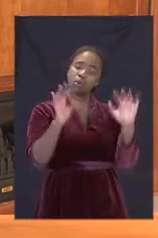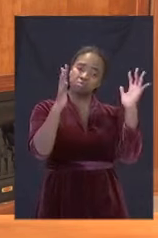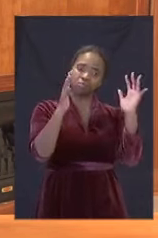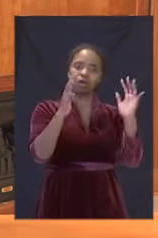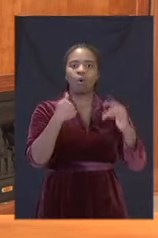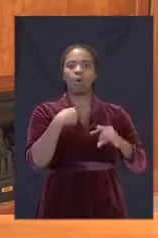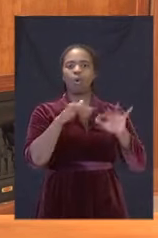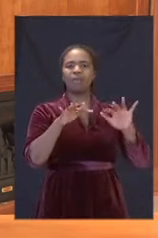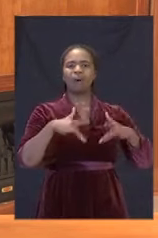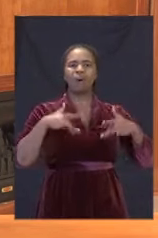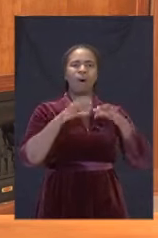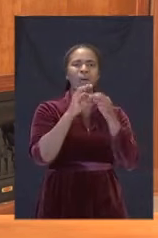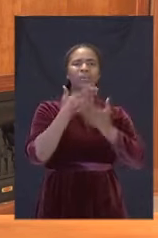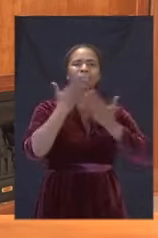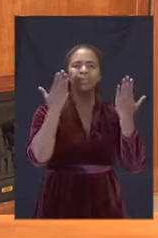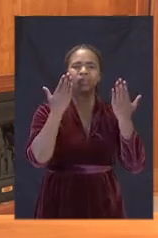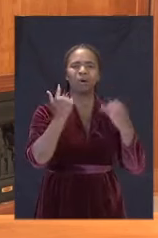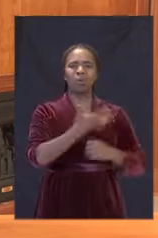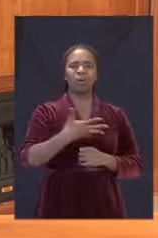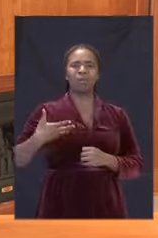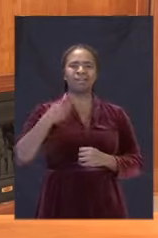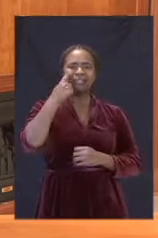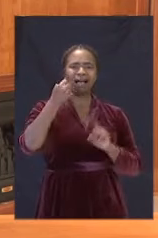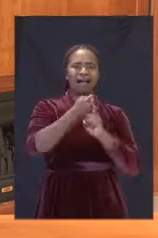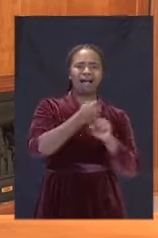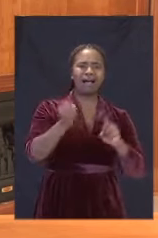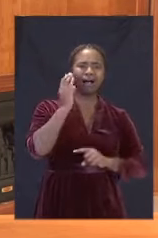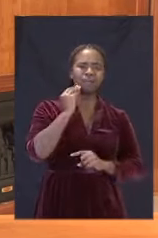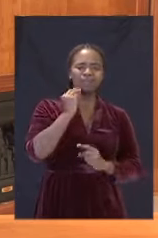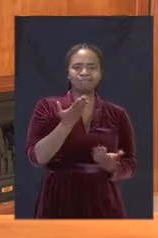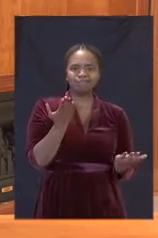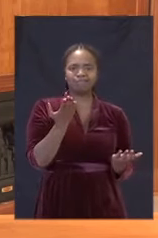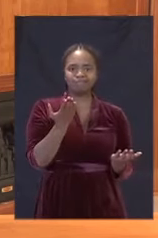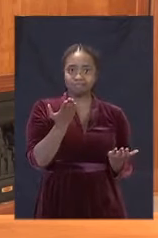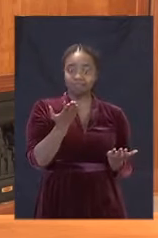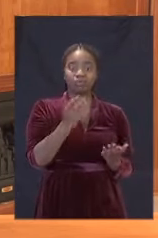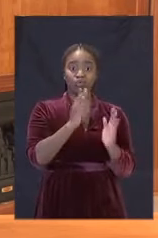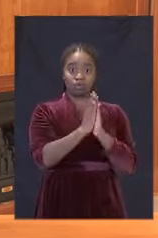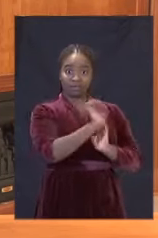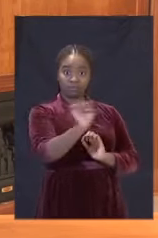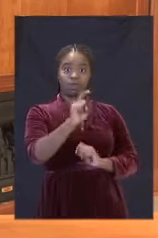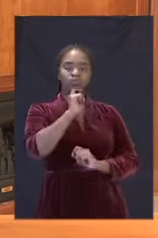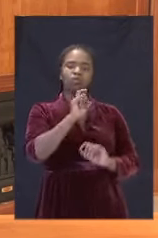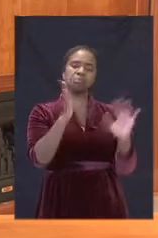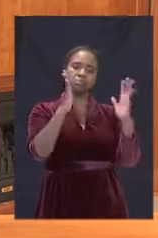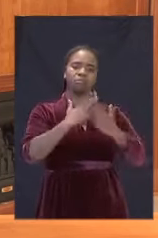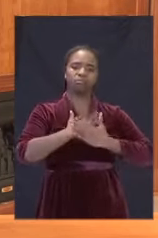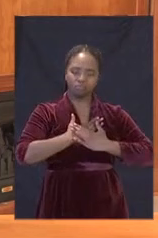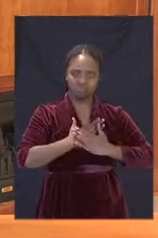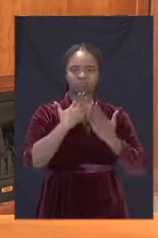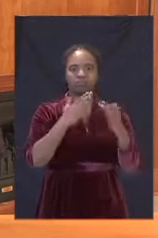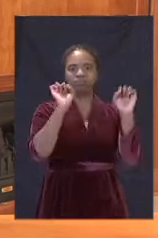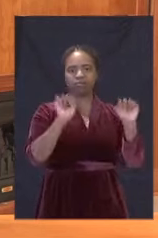for survivors of gender-based violence. This we are grateful for. This new